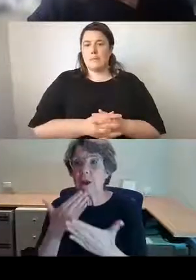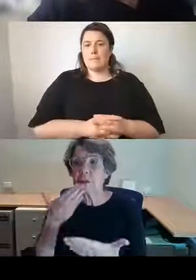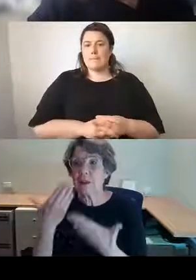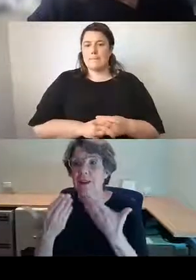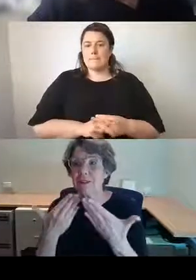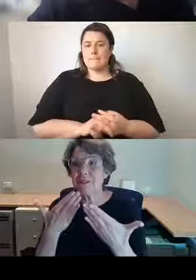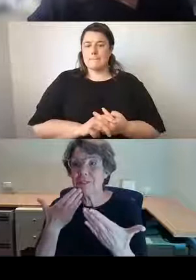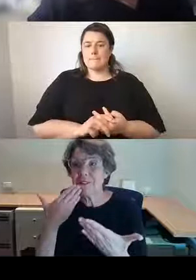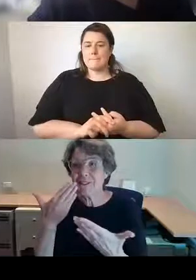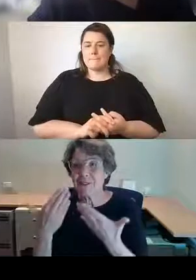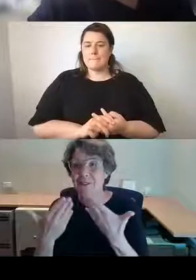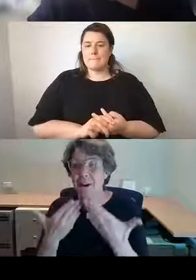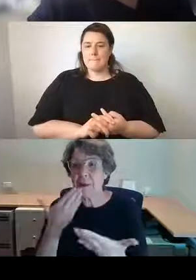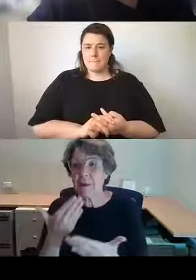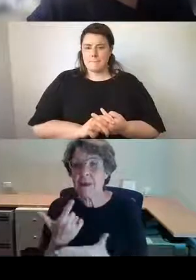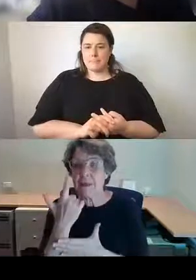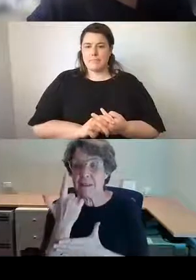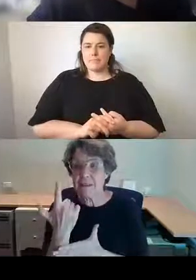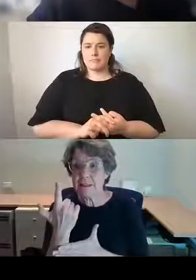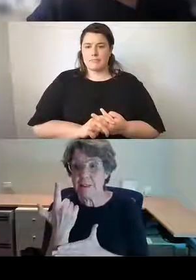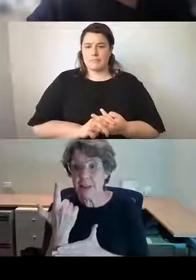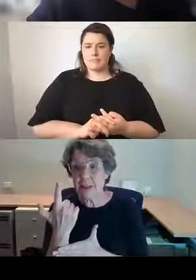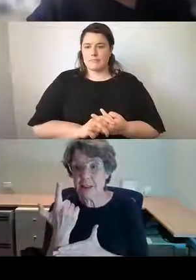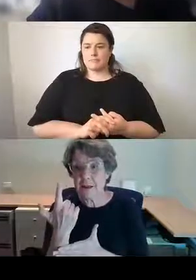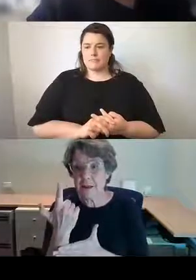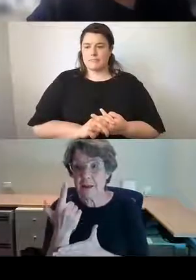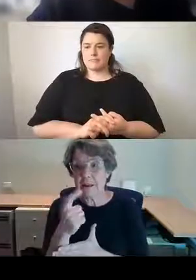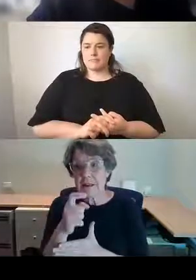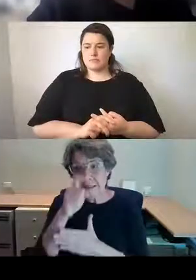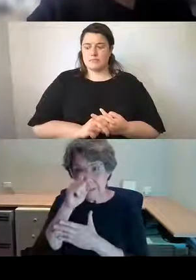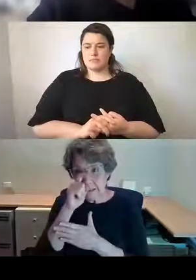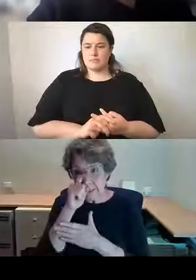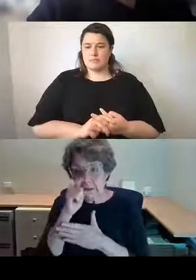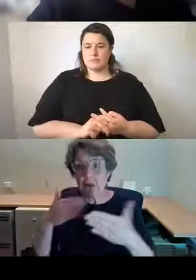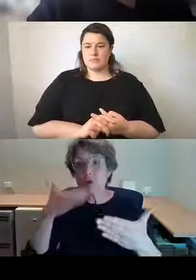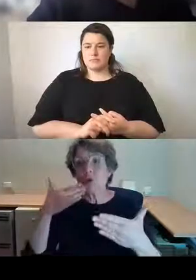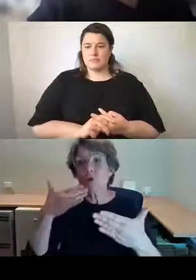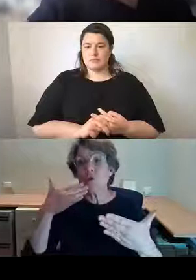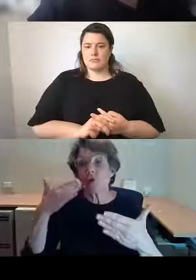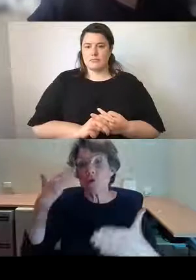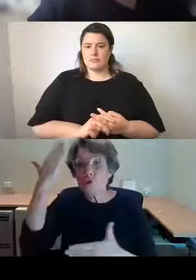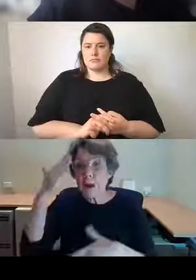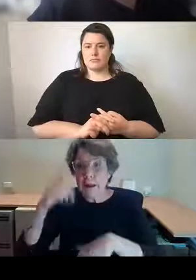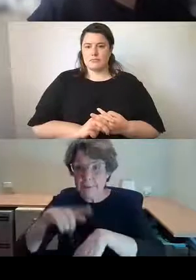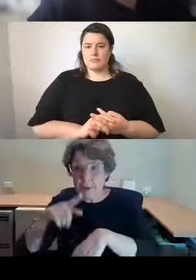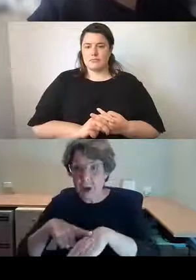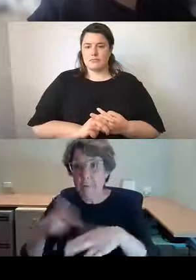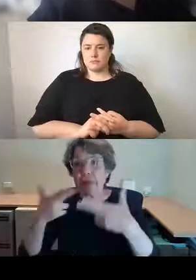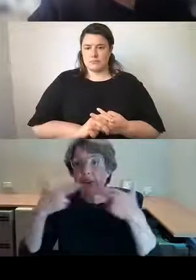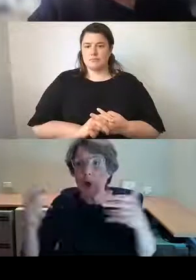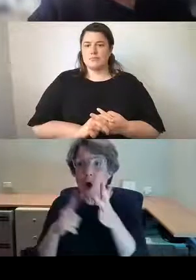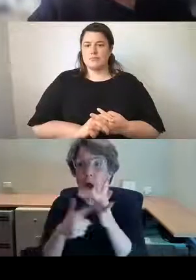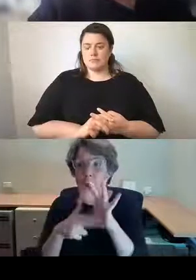Sisters Dreamtime song line, which is important to her and